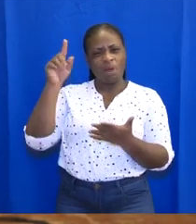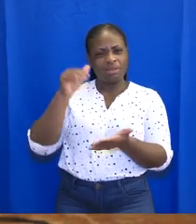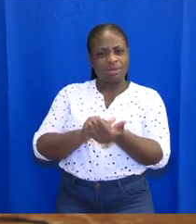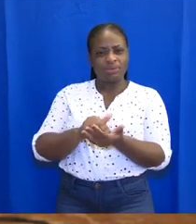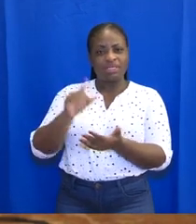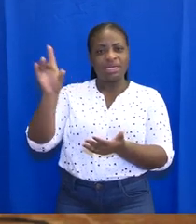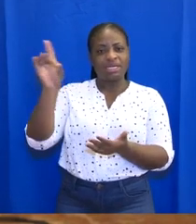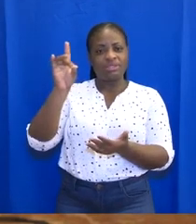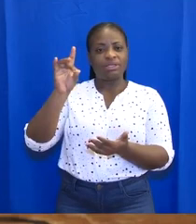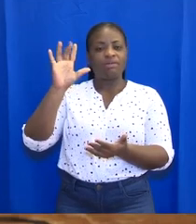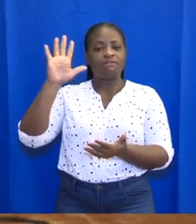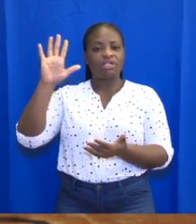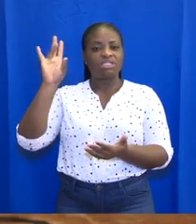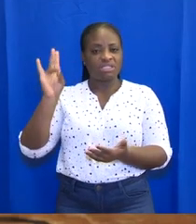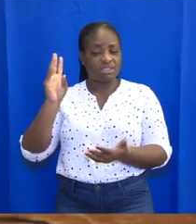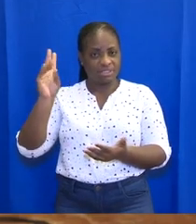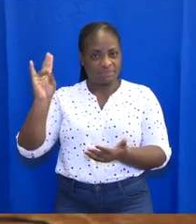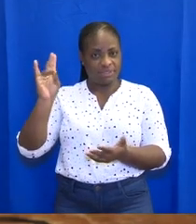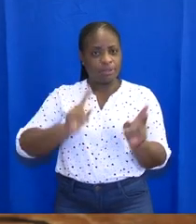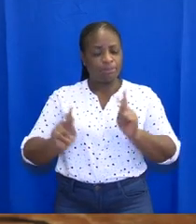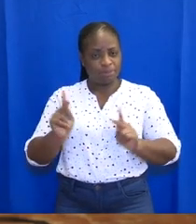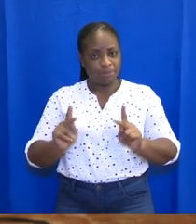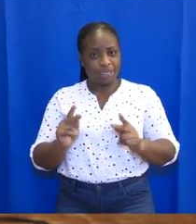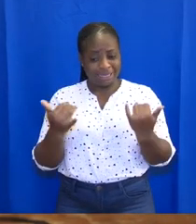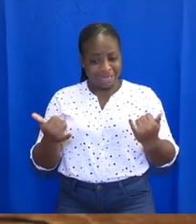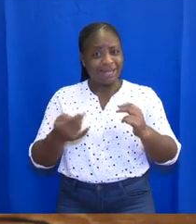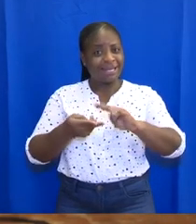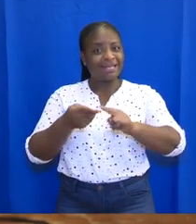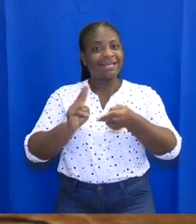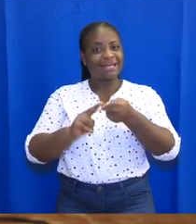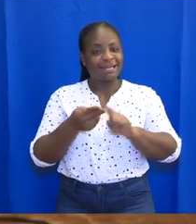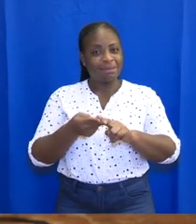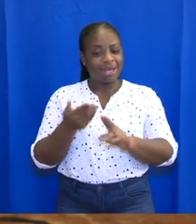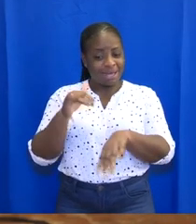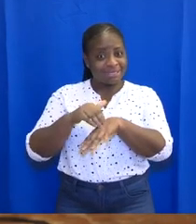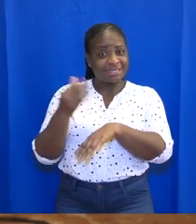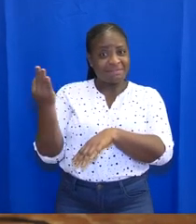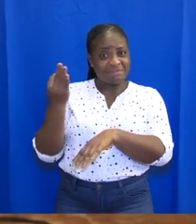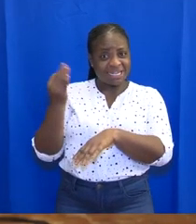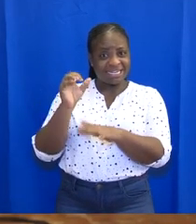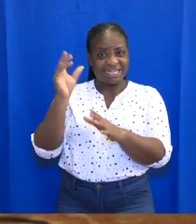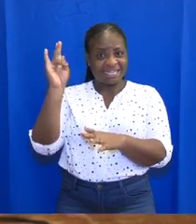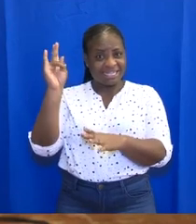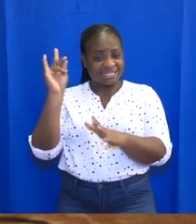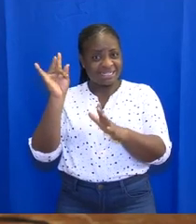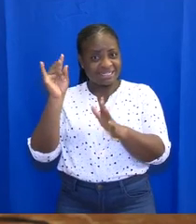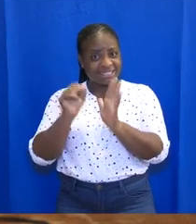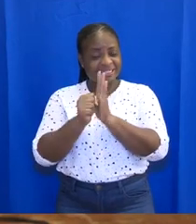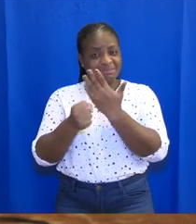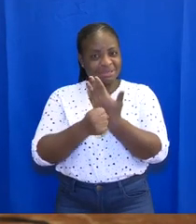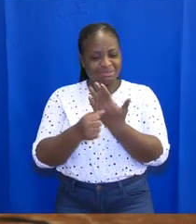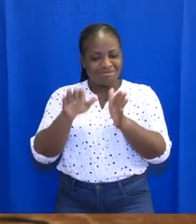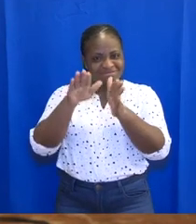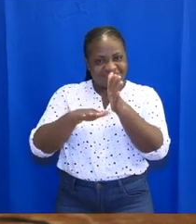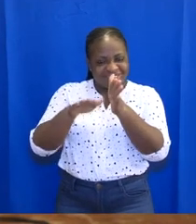,847. This number, as of Friday 18 September, has